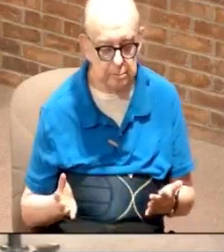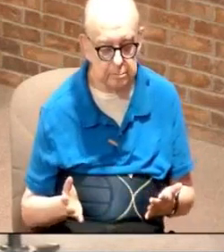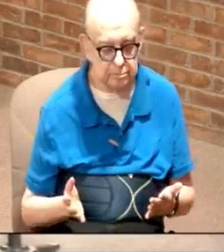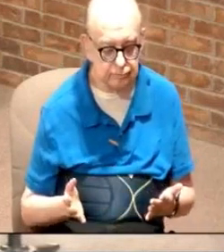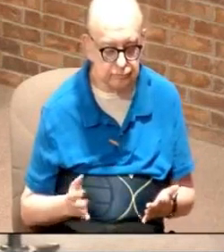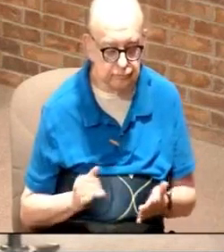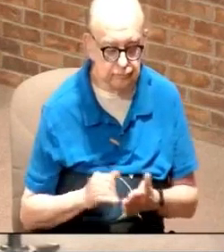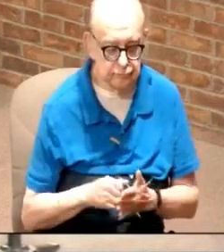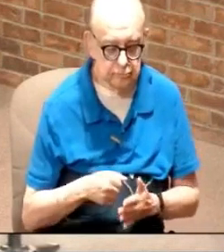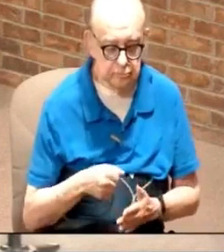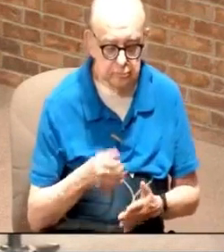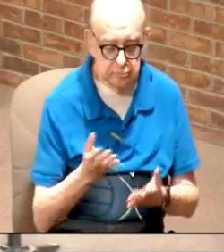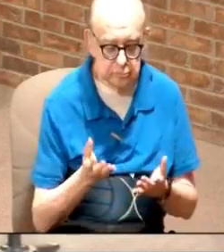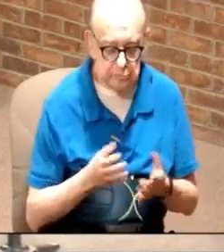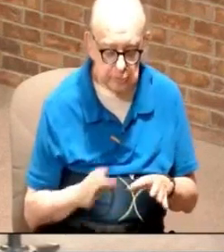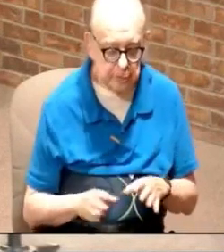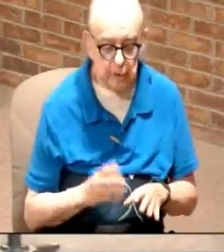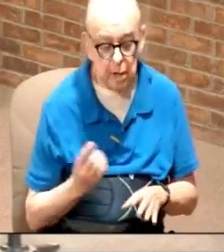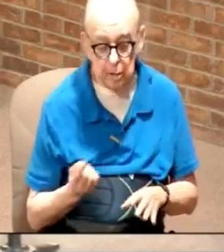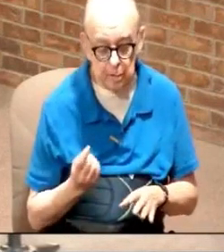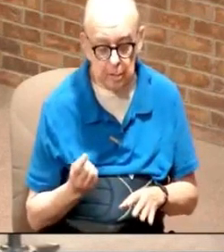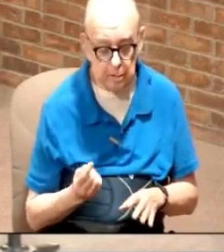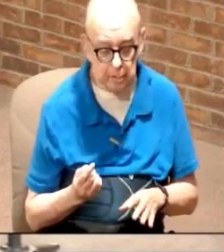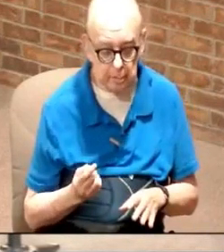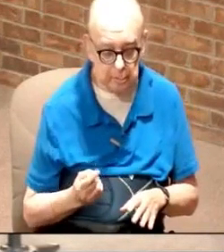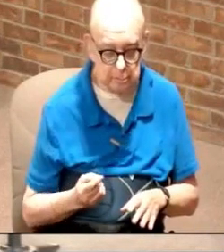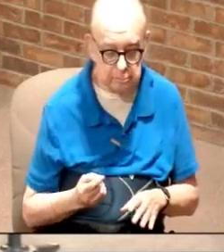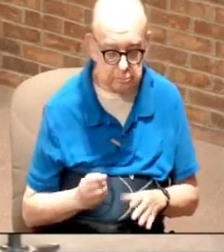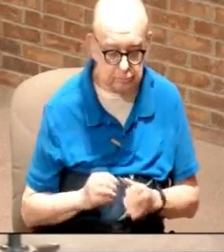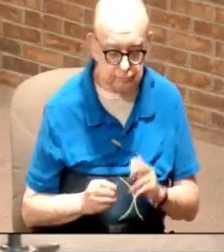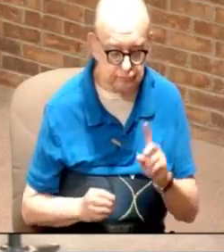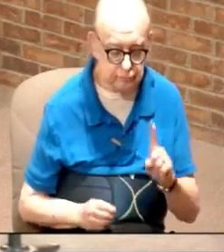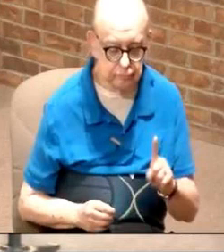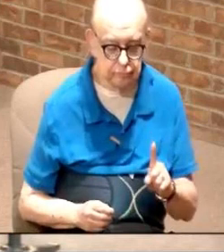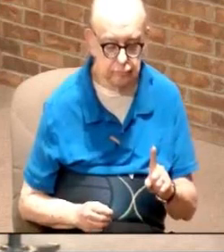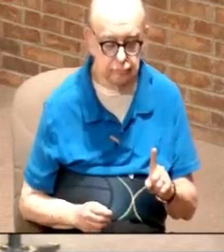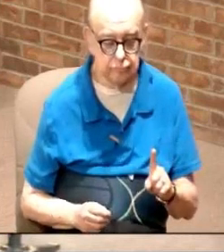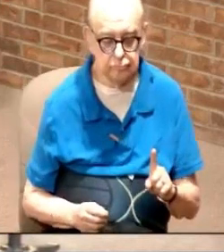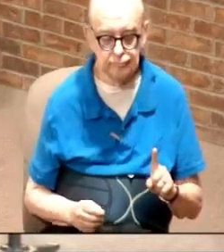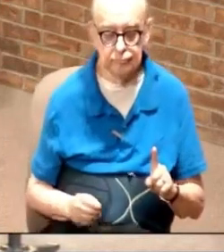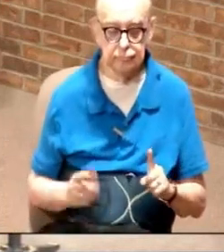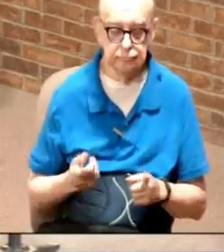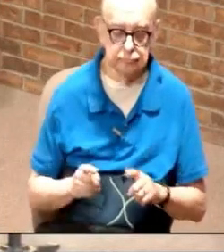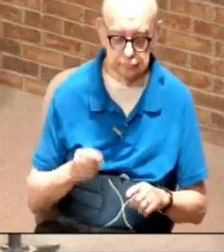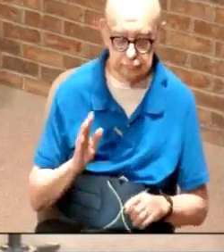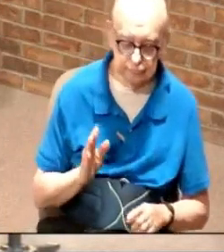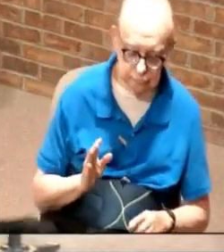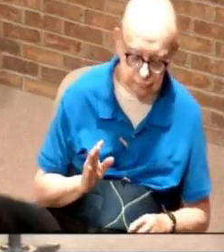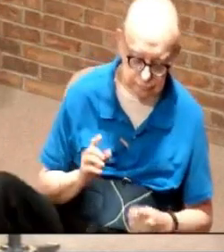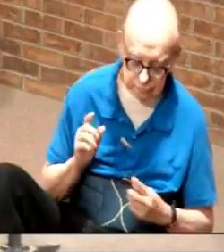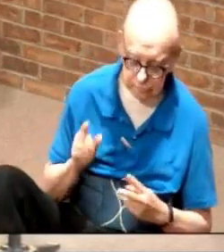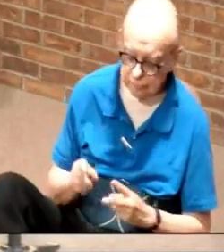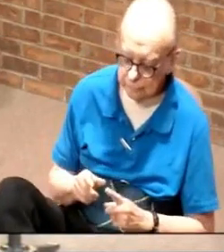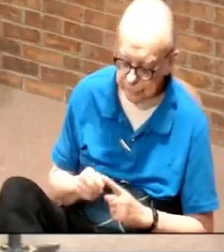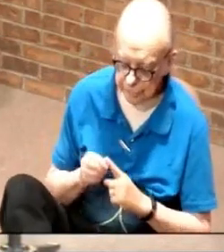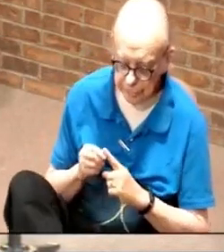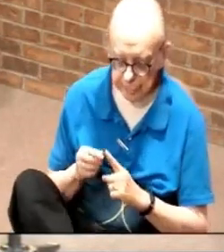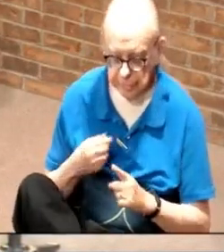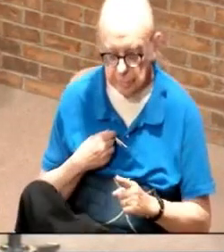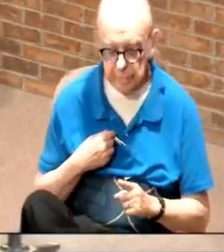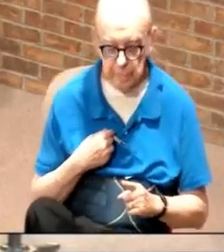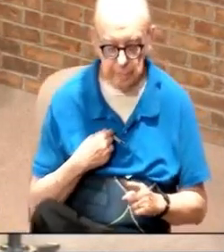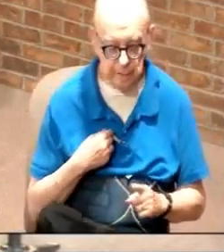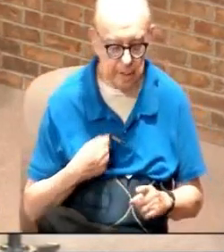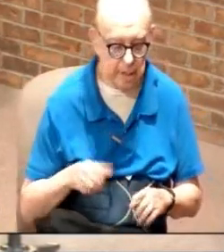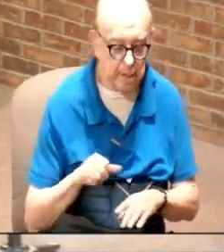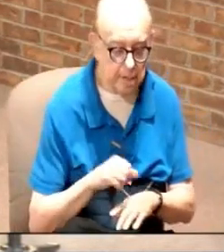that God wants you to do on your own so let's go number one when God appoints me he